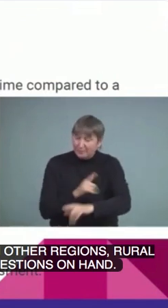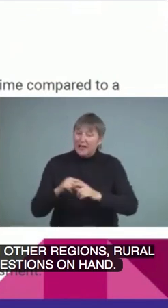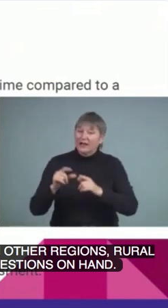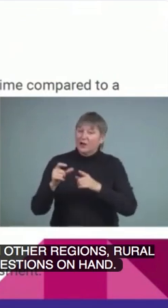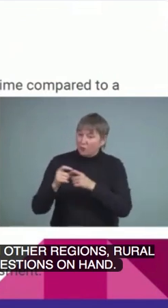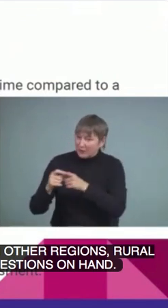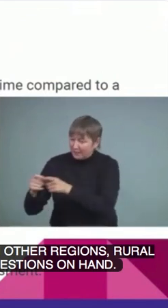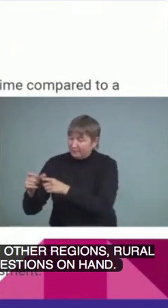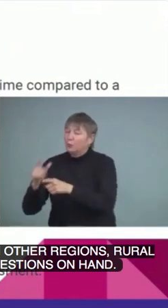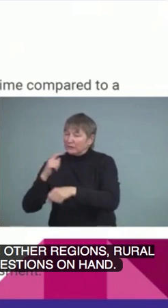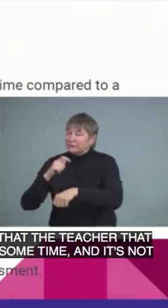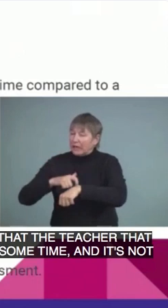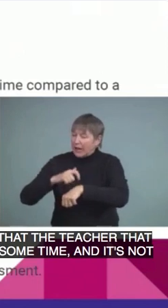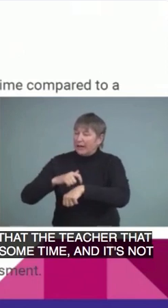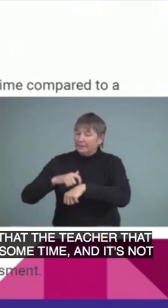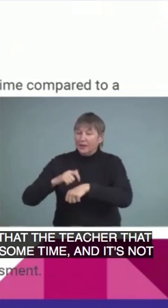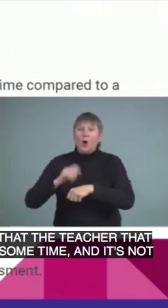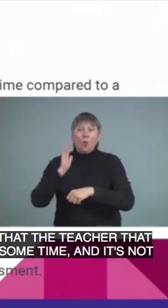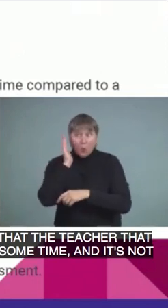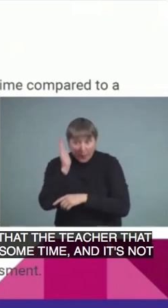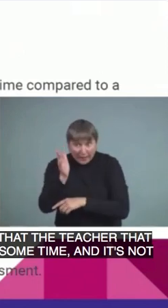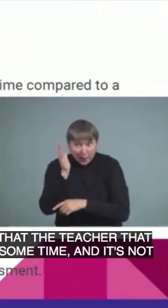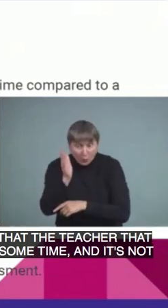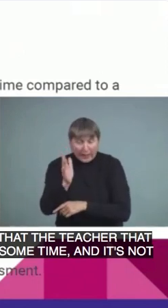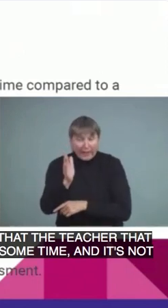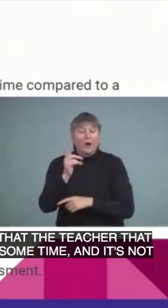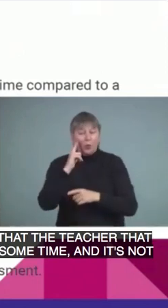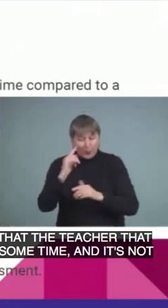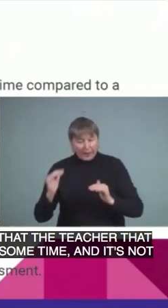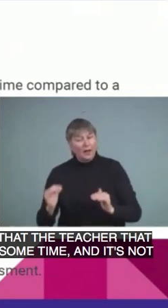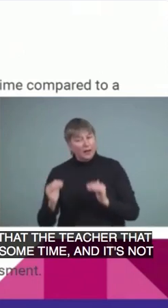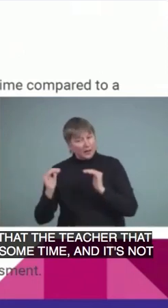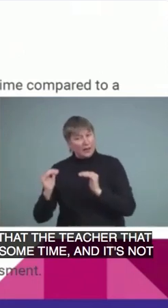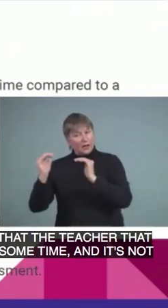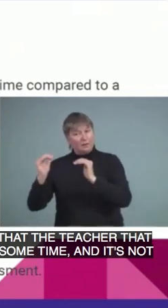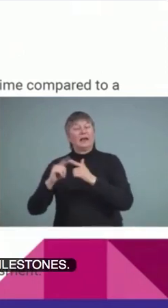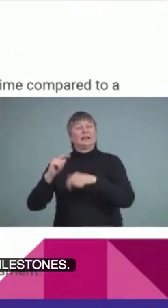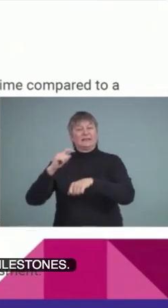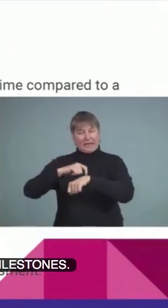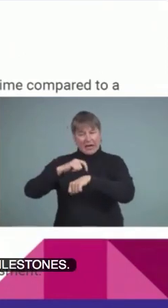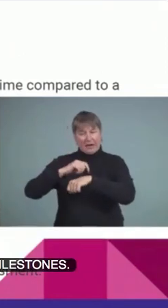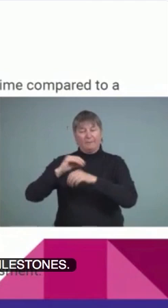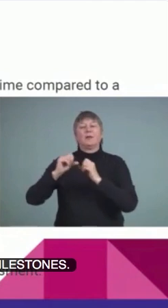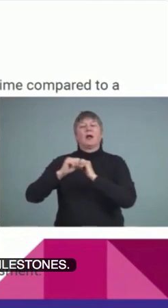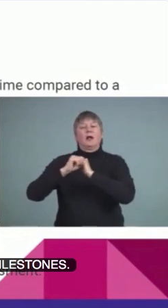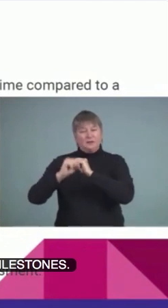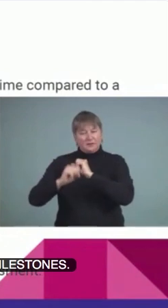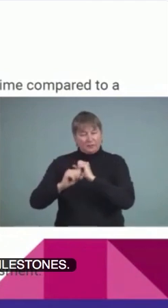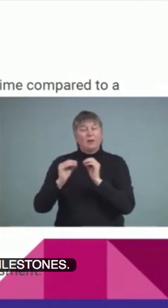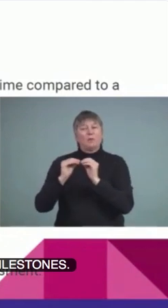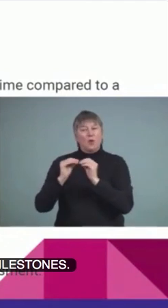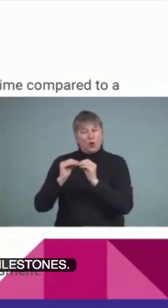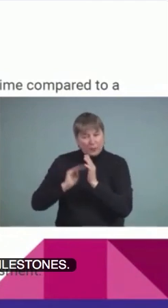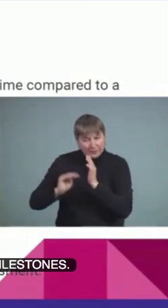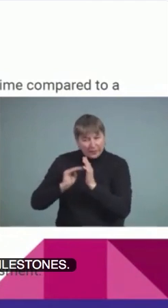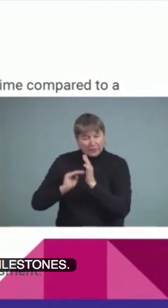that they're not going to get there. They will reach those milestones. It will just take some time and some support.